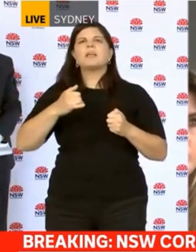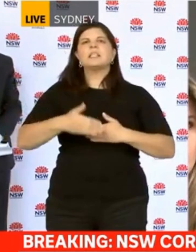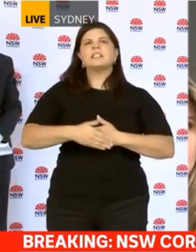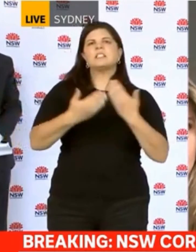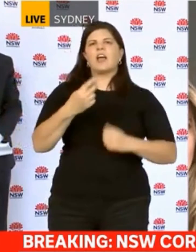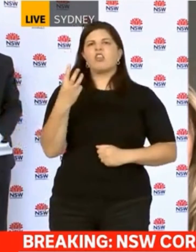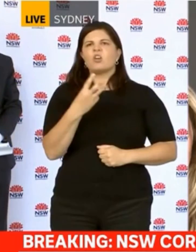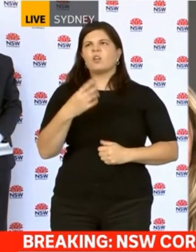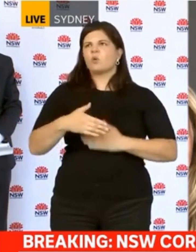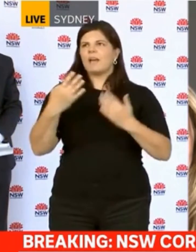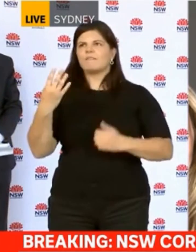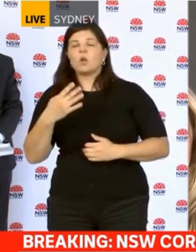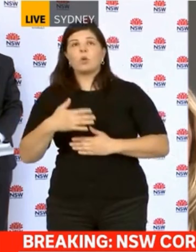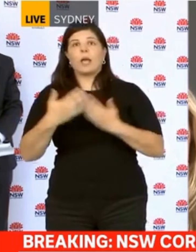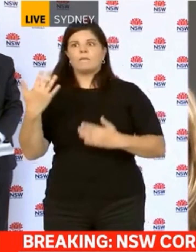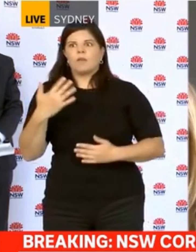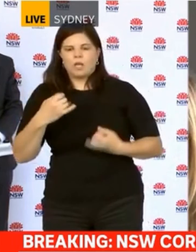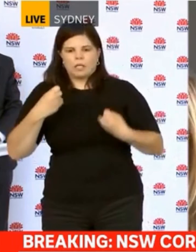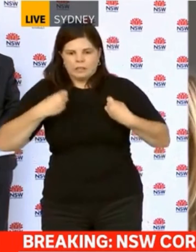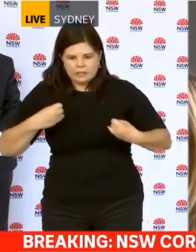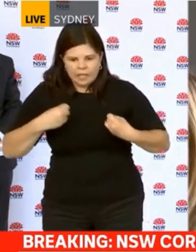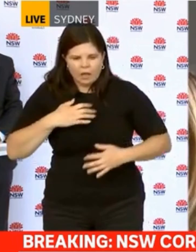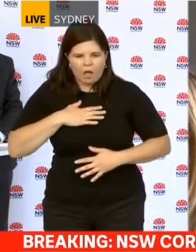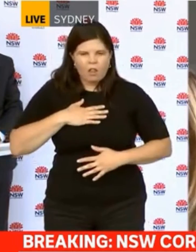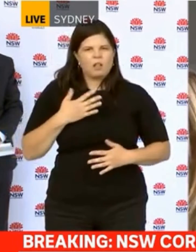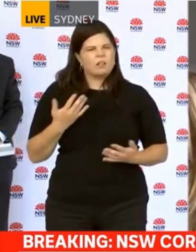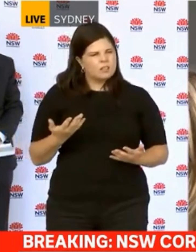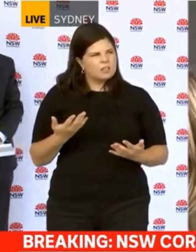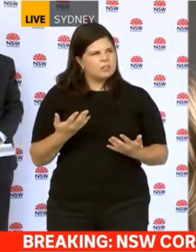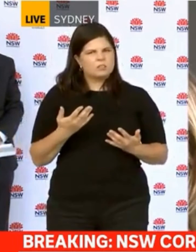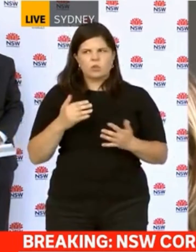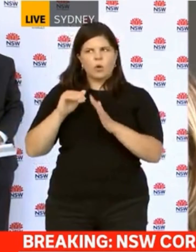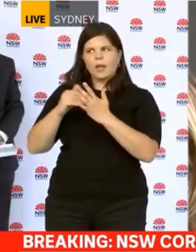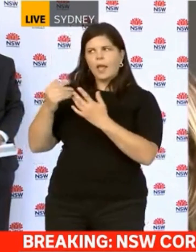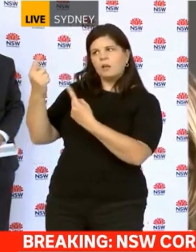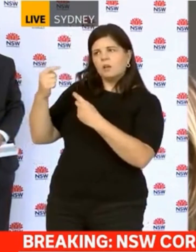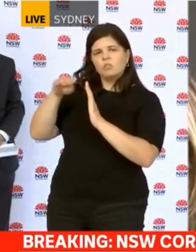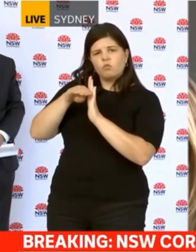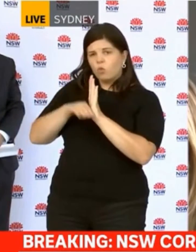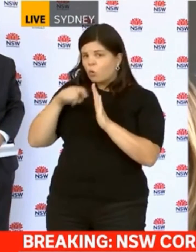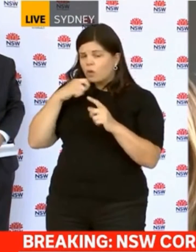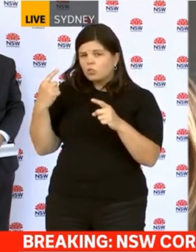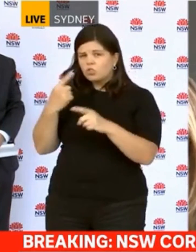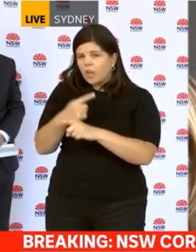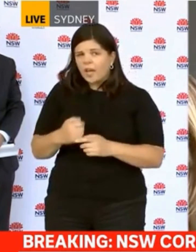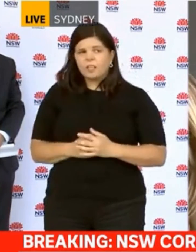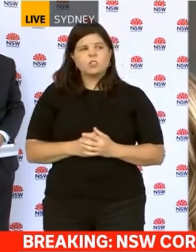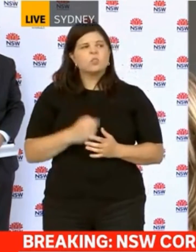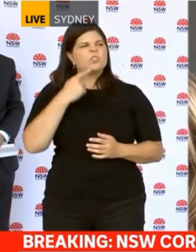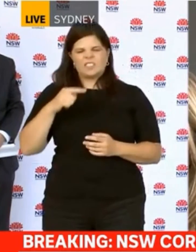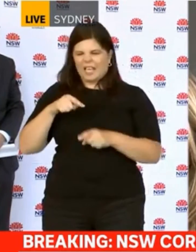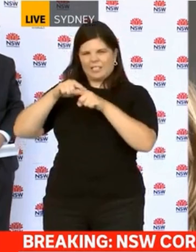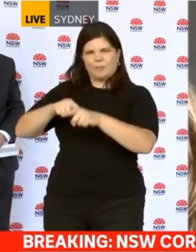sick outside of that 14-day period if they've come into contact with someone. Is the advice changing? And you said it was strain-dependent.